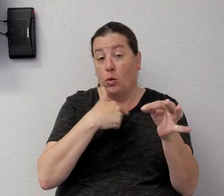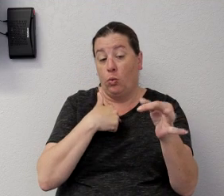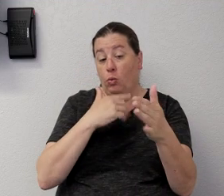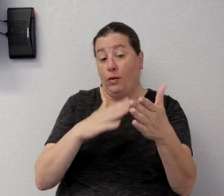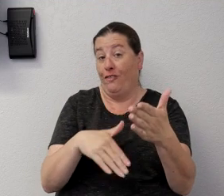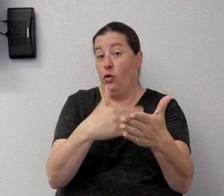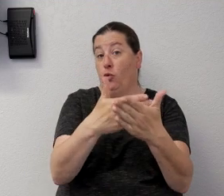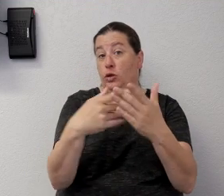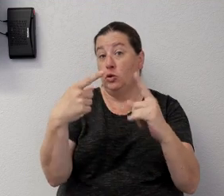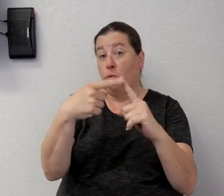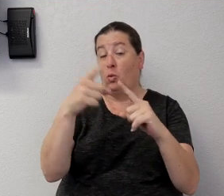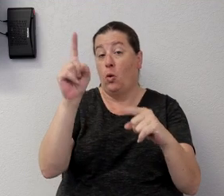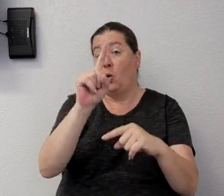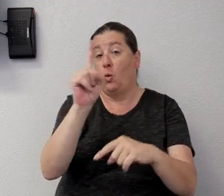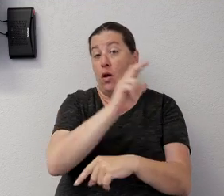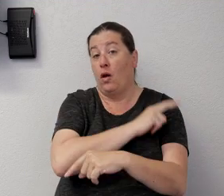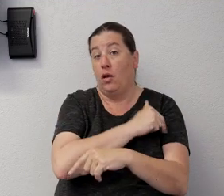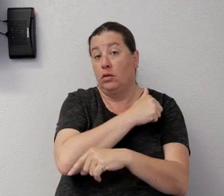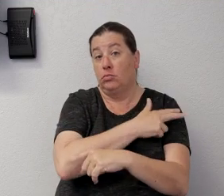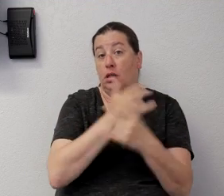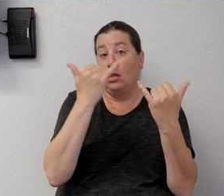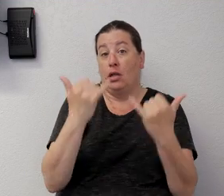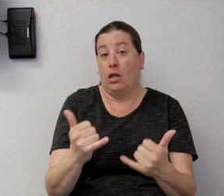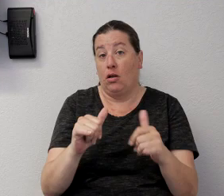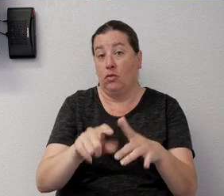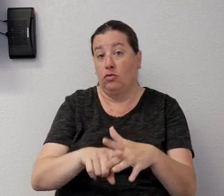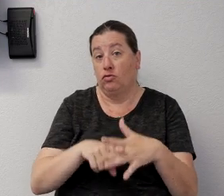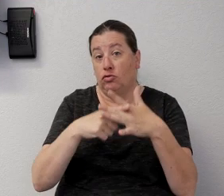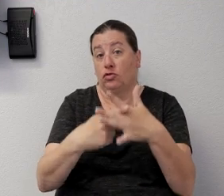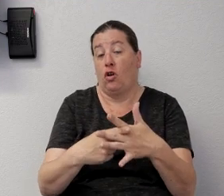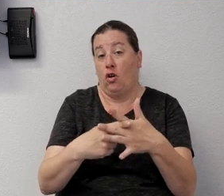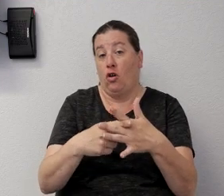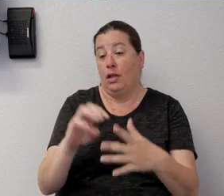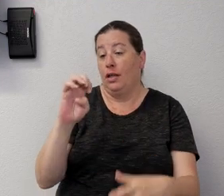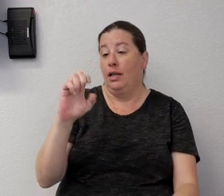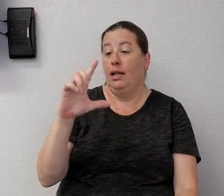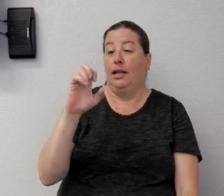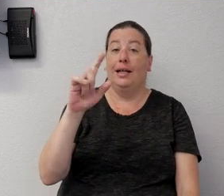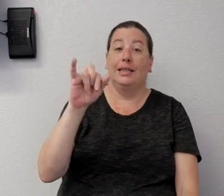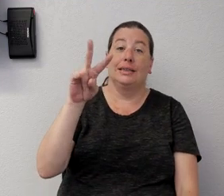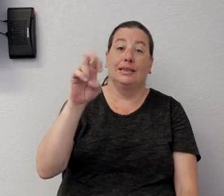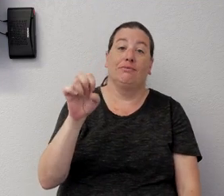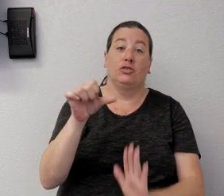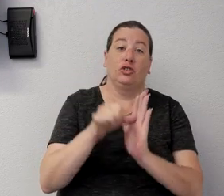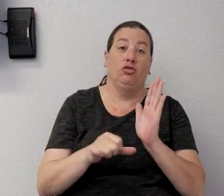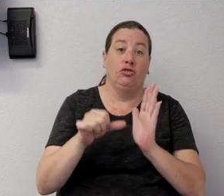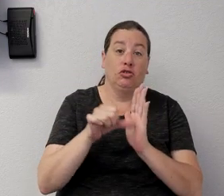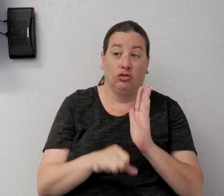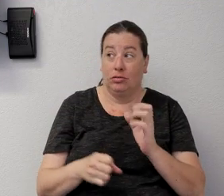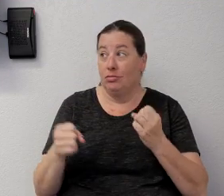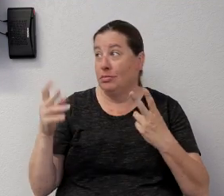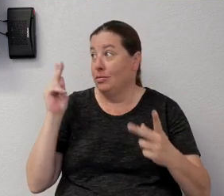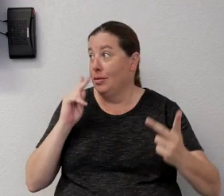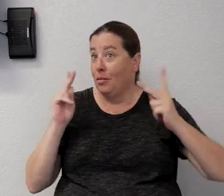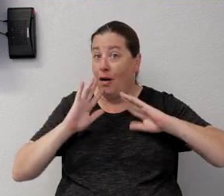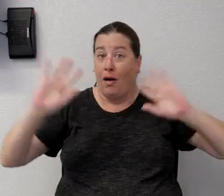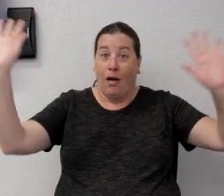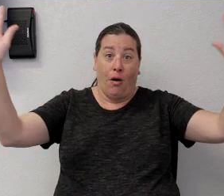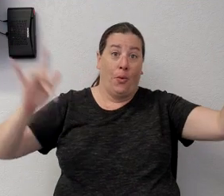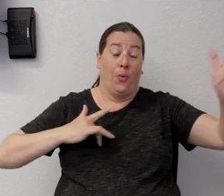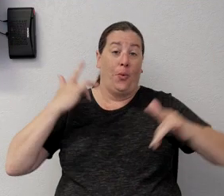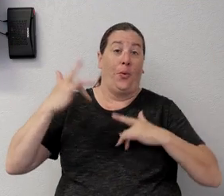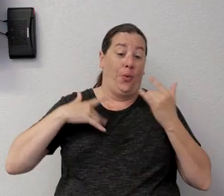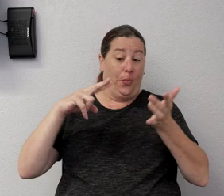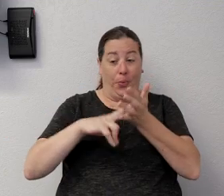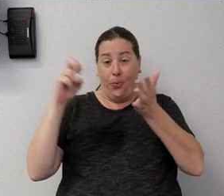hospitals could now start doing elective surgery. And everybody got excited, and immediately, you know, some hospitals started